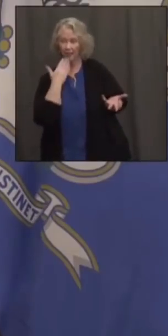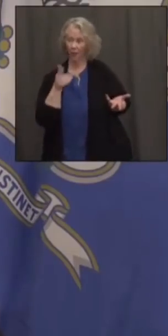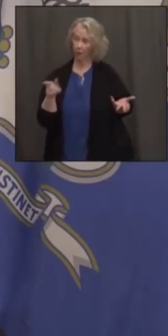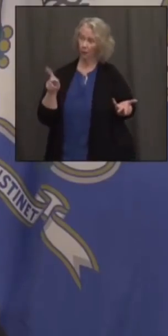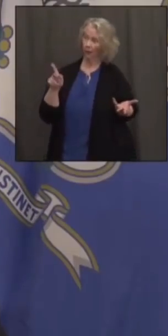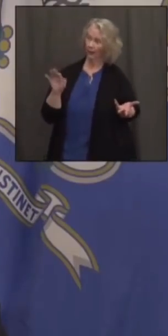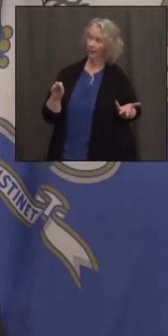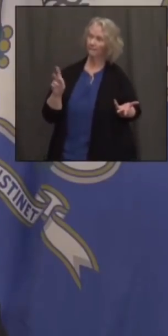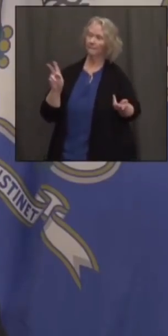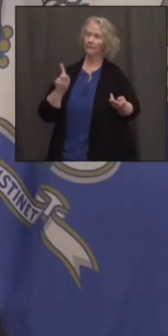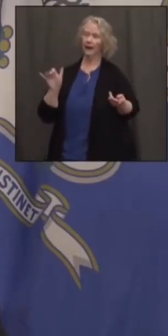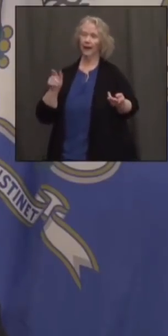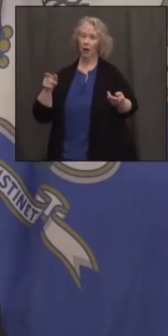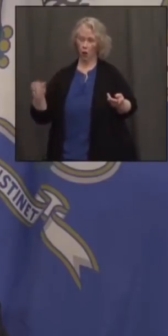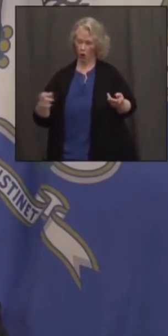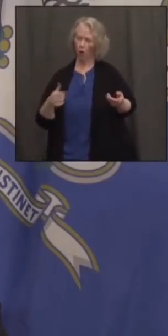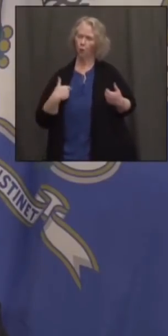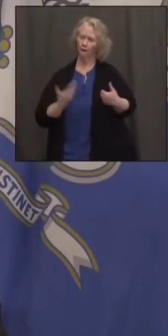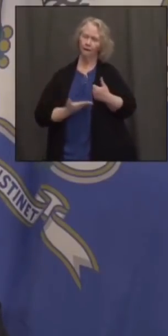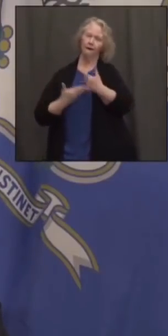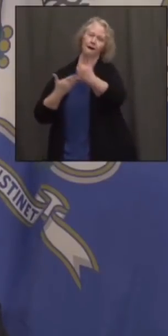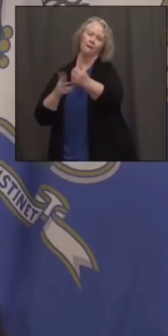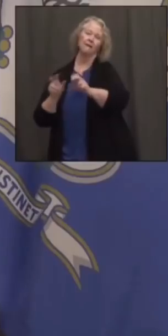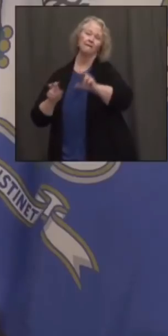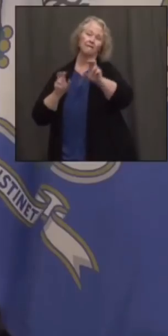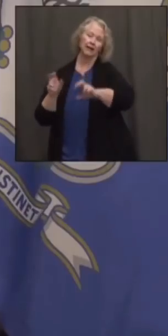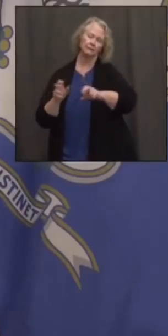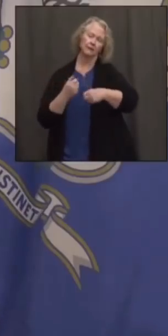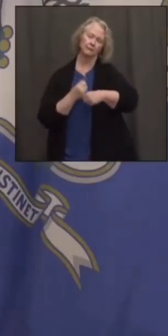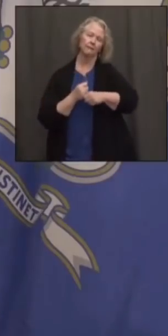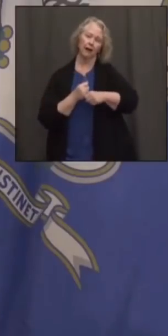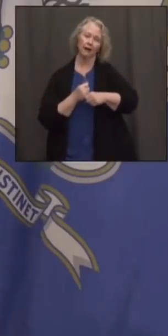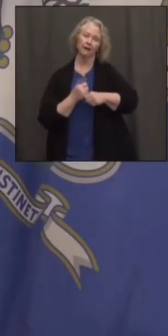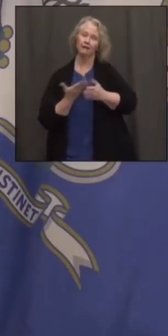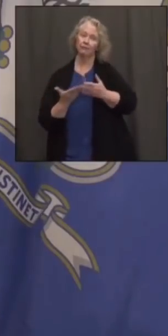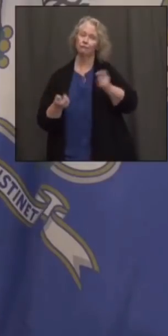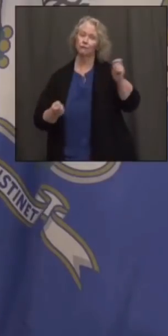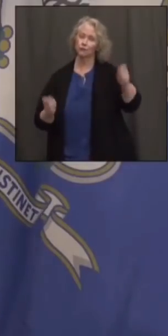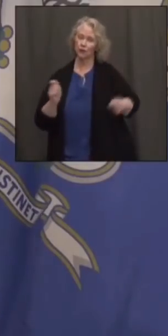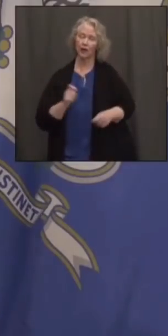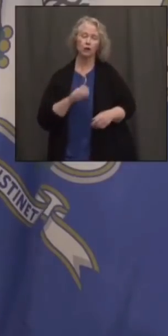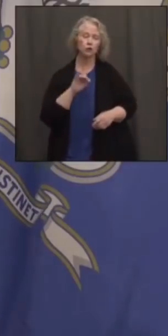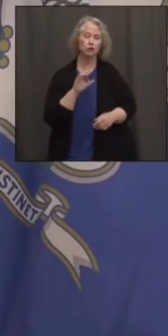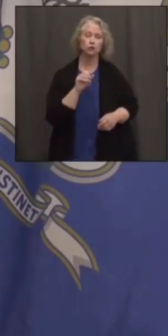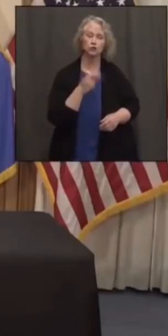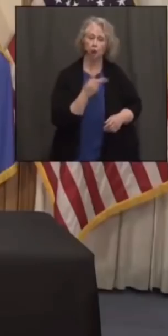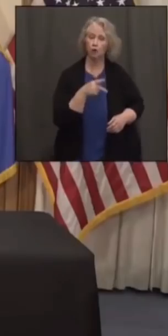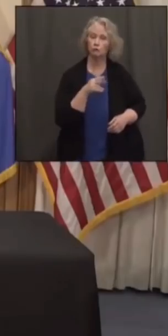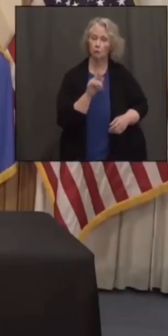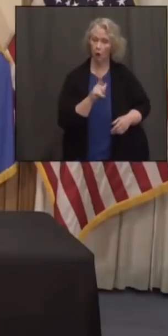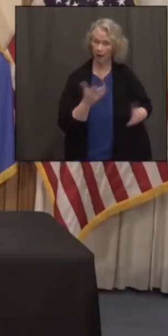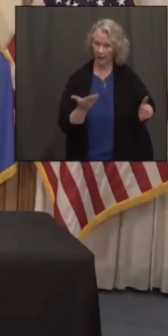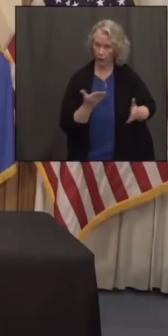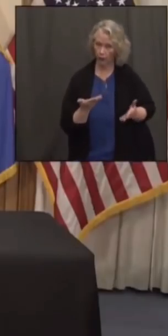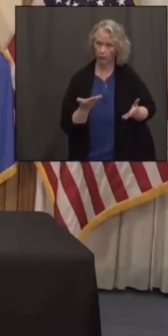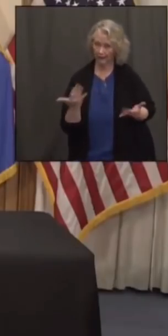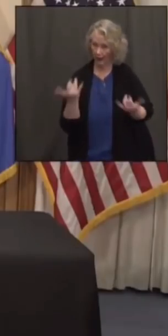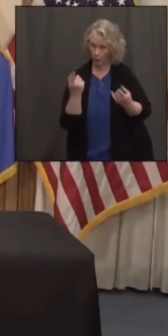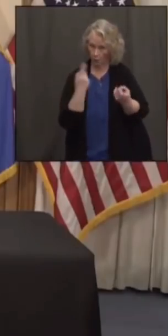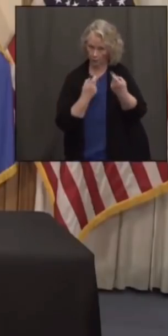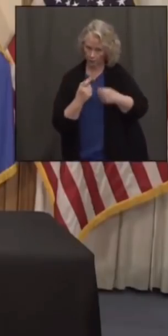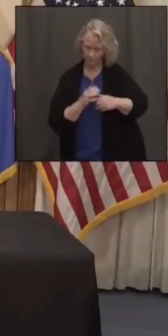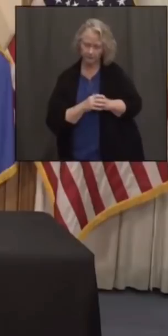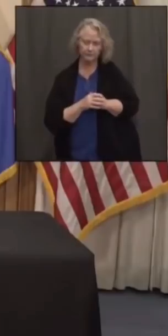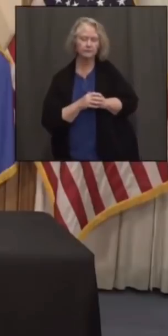access to capital to make some investments that make a difference. Any questions? Josh and Paul are here, of course. NBC,